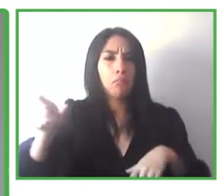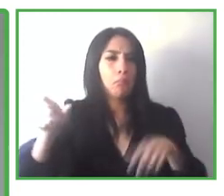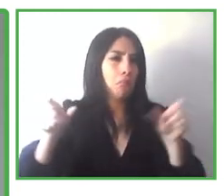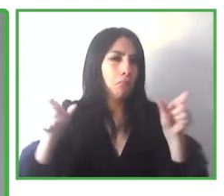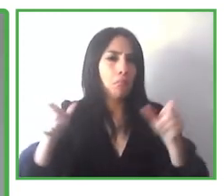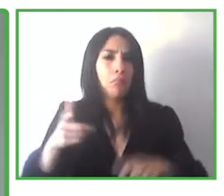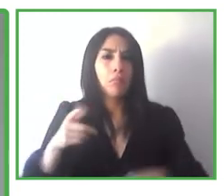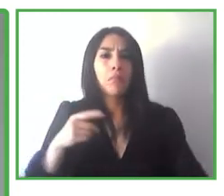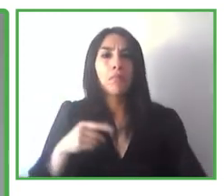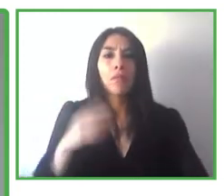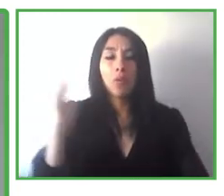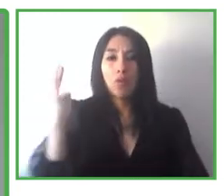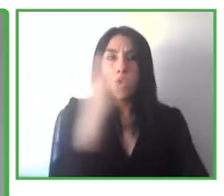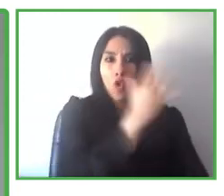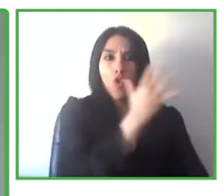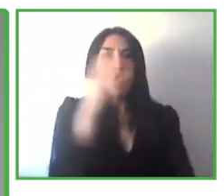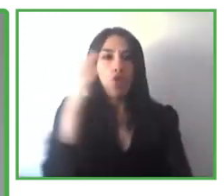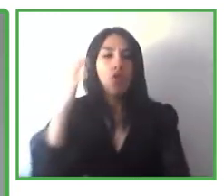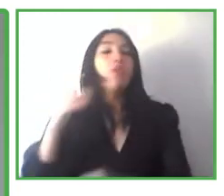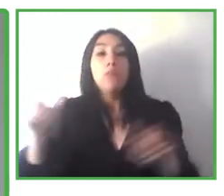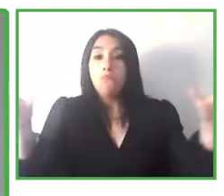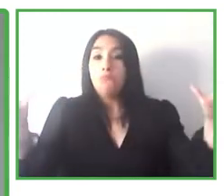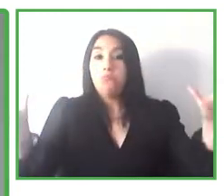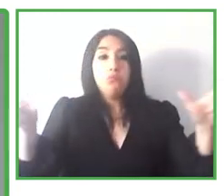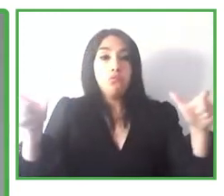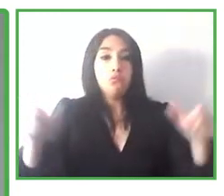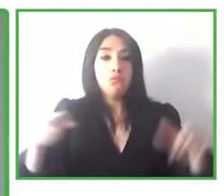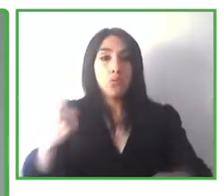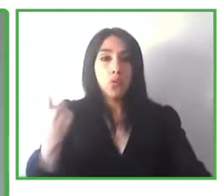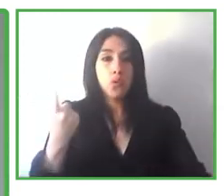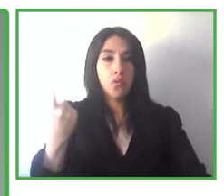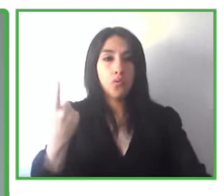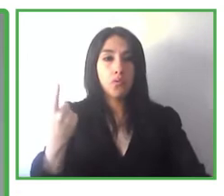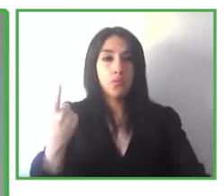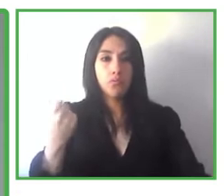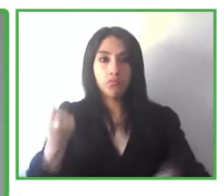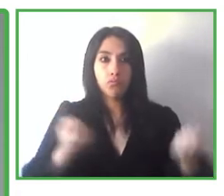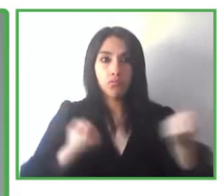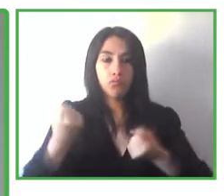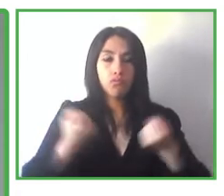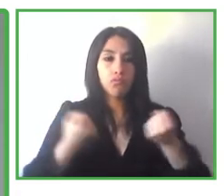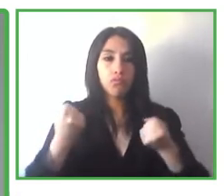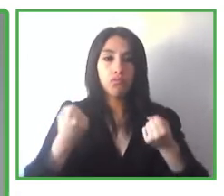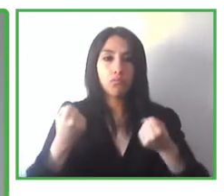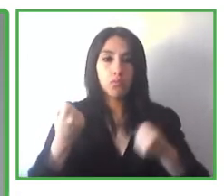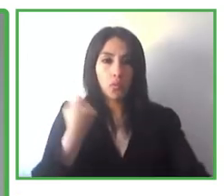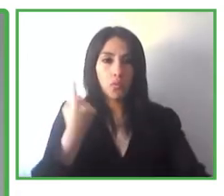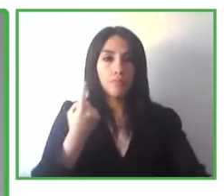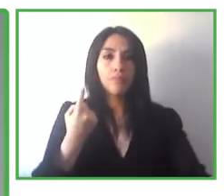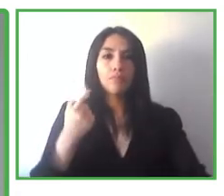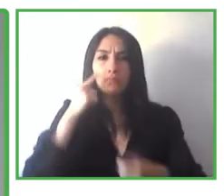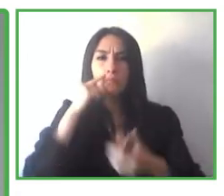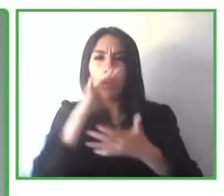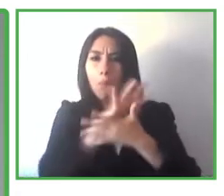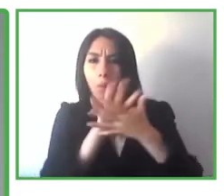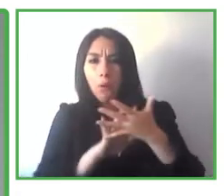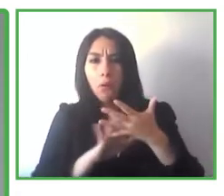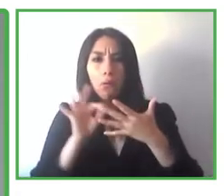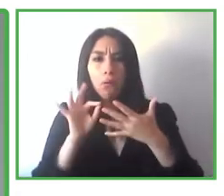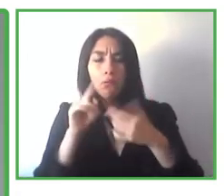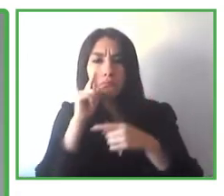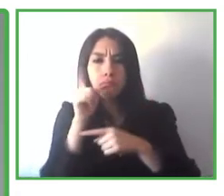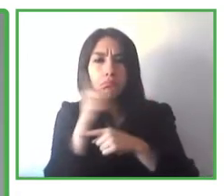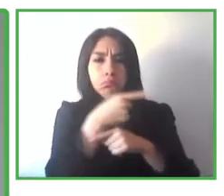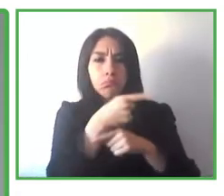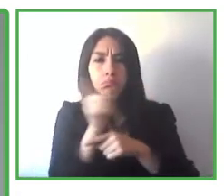a vision for or with artificial intelligence, also driving with artificial intelligence, using maps,